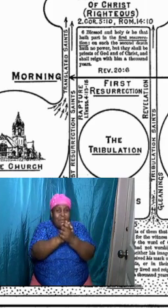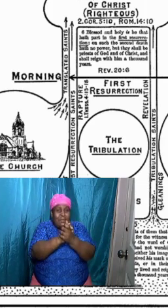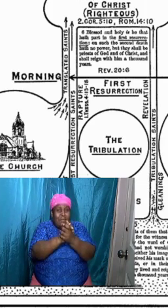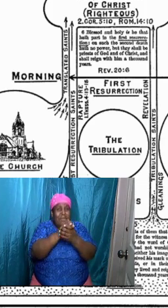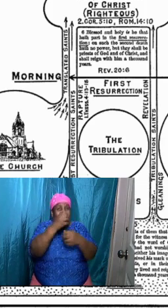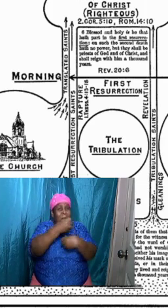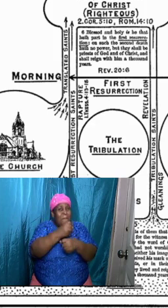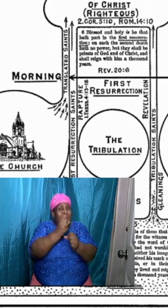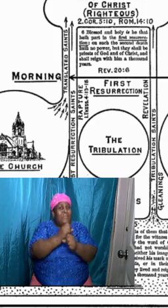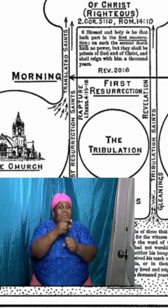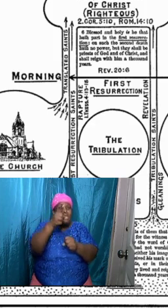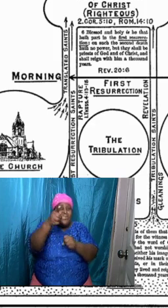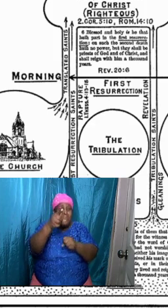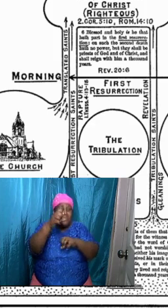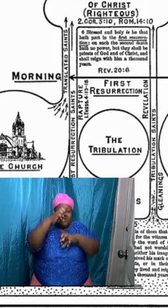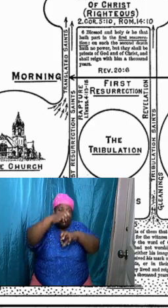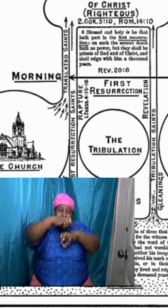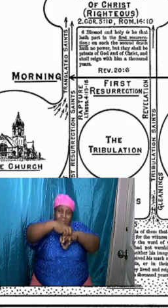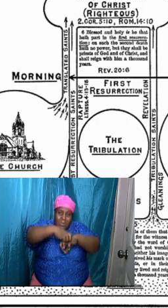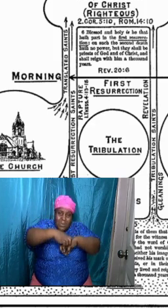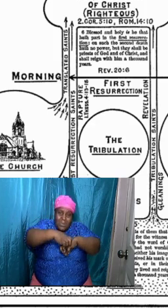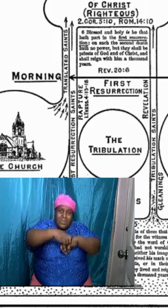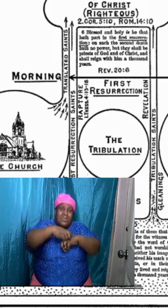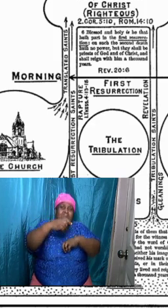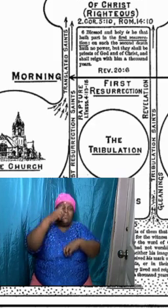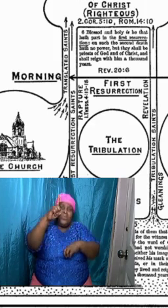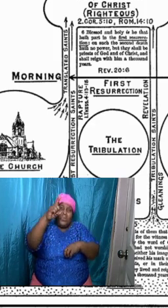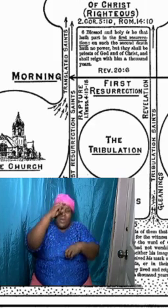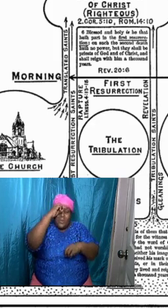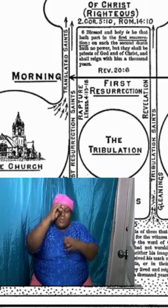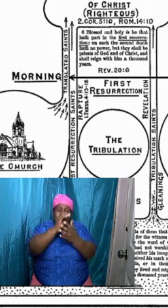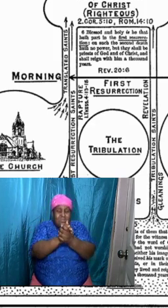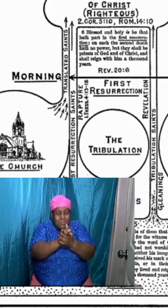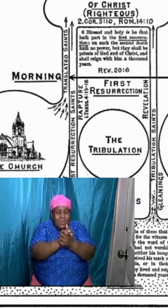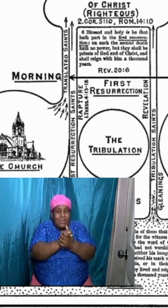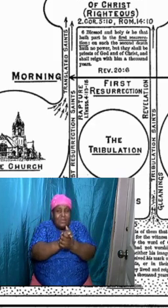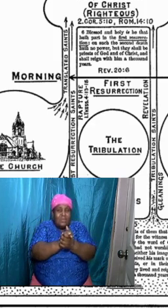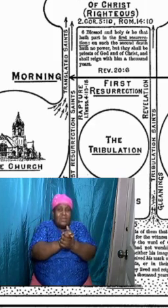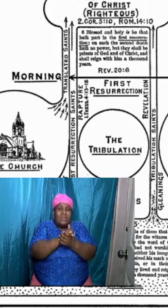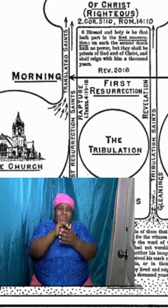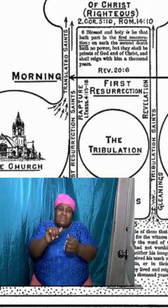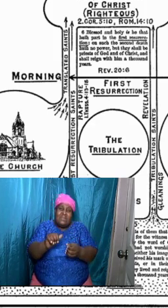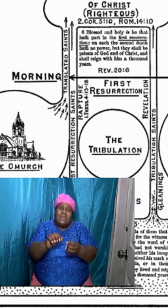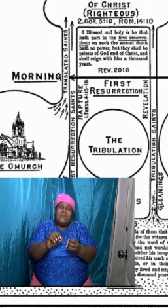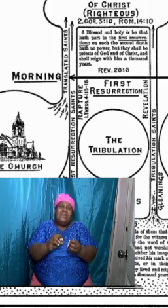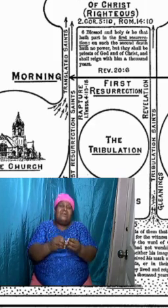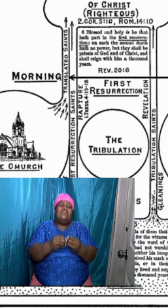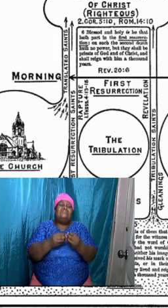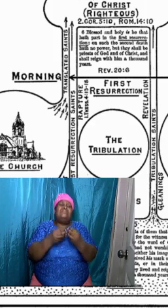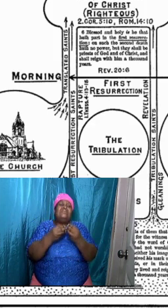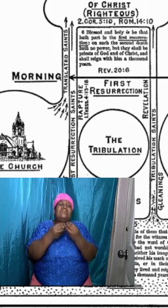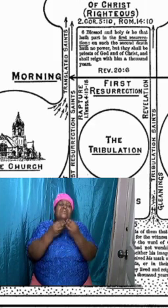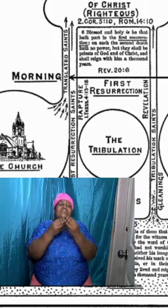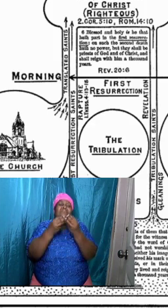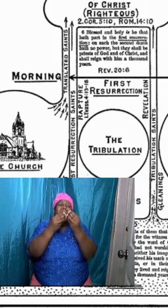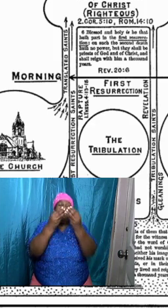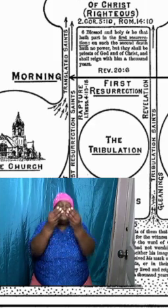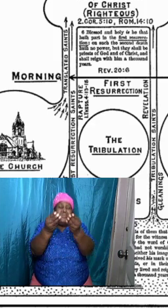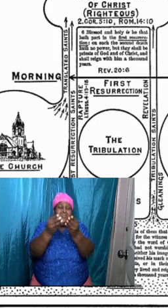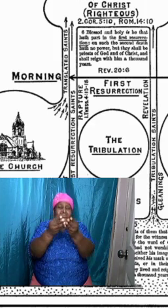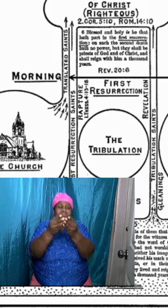be engaged to one husband that I may present you as a chaste virgin to Christ